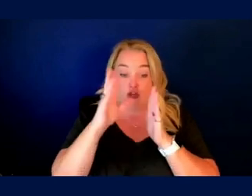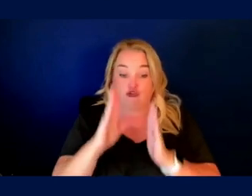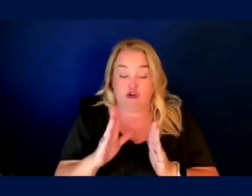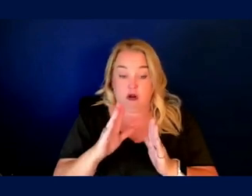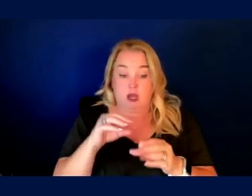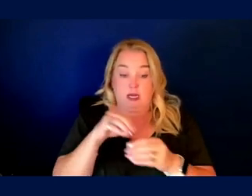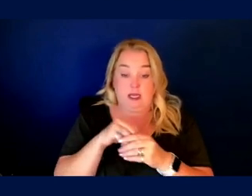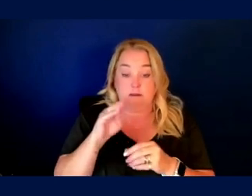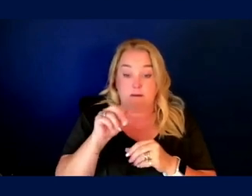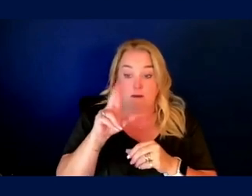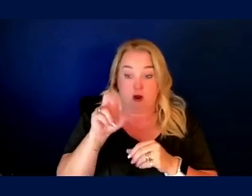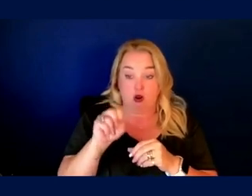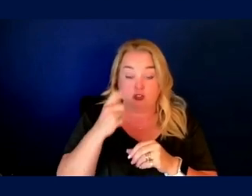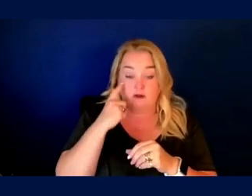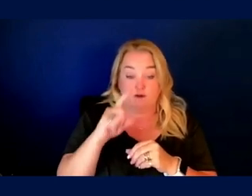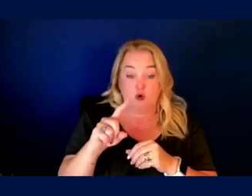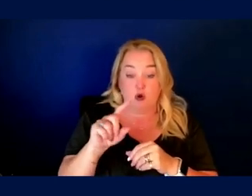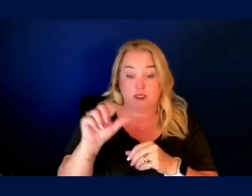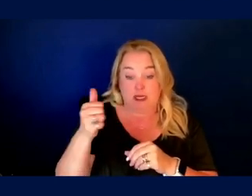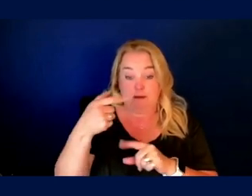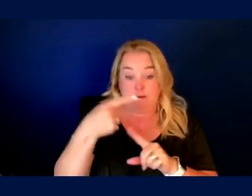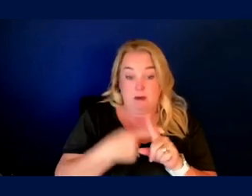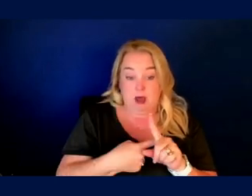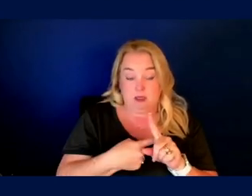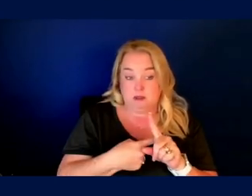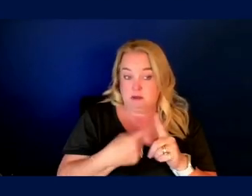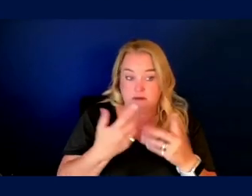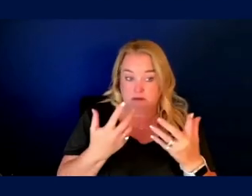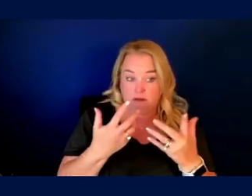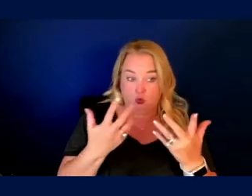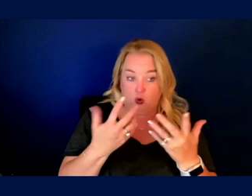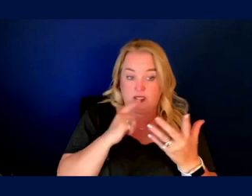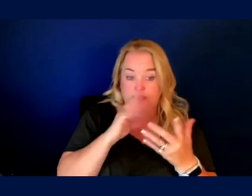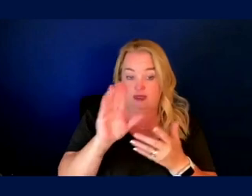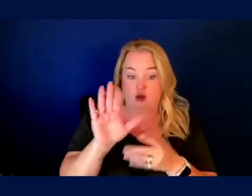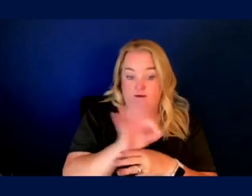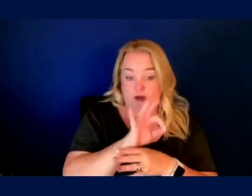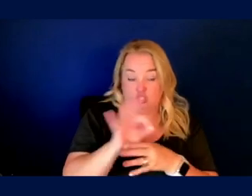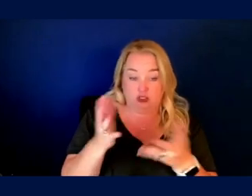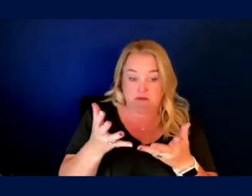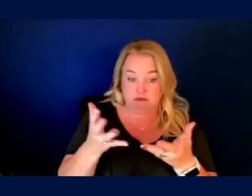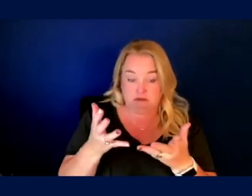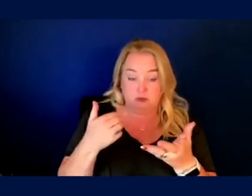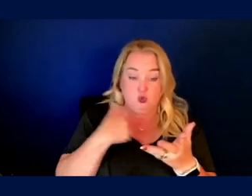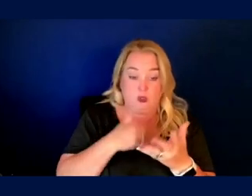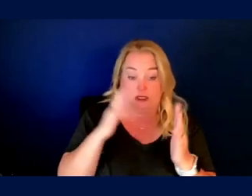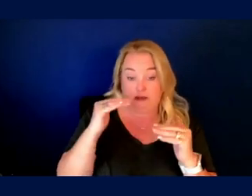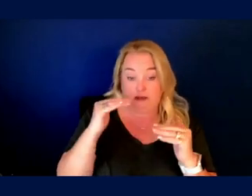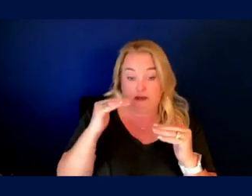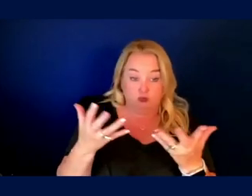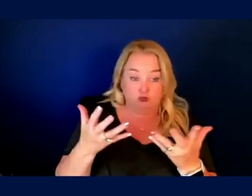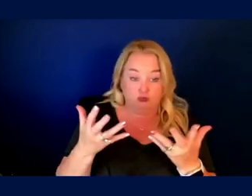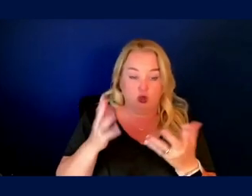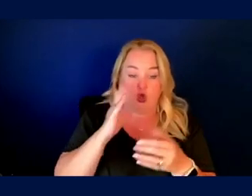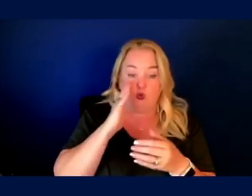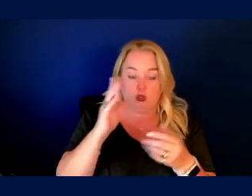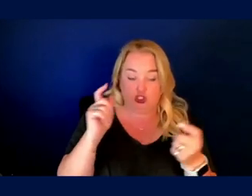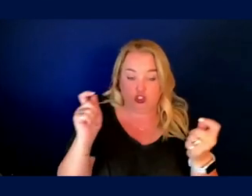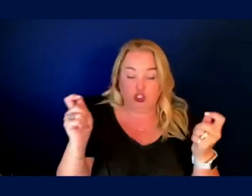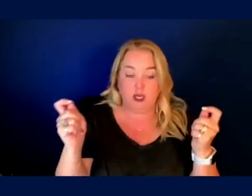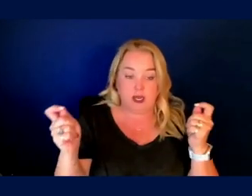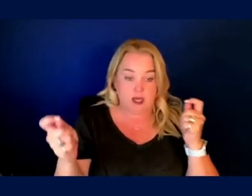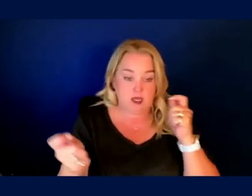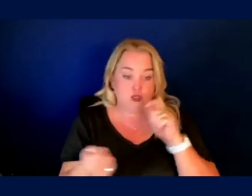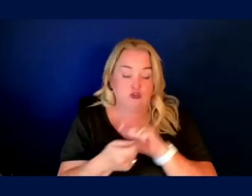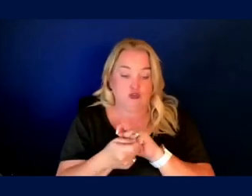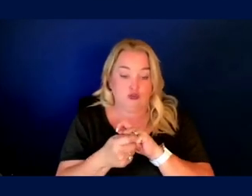transit for nine months, where are they in terms of their function? What are we expecting of them? It's going to shift. And